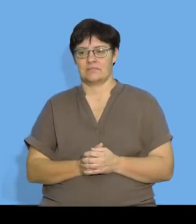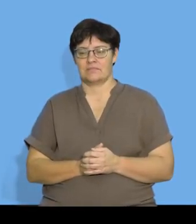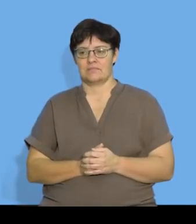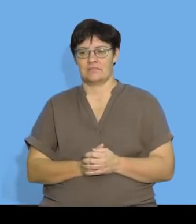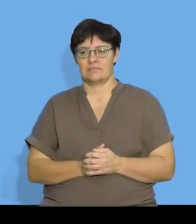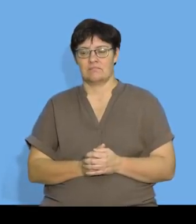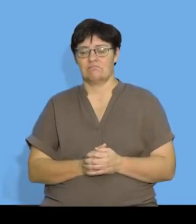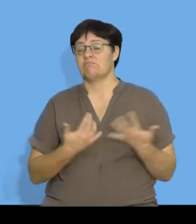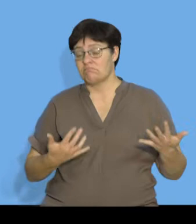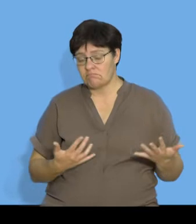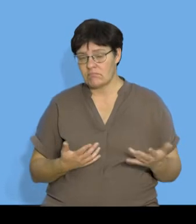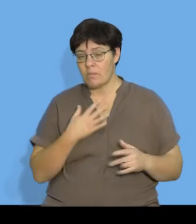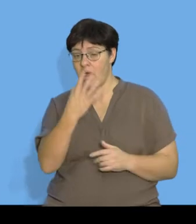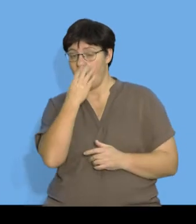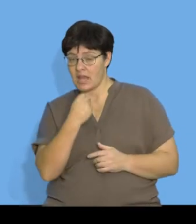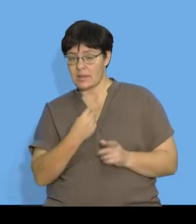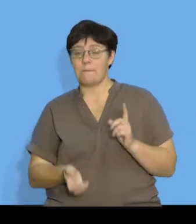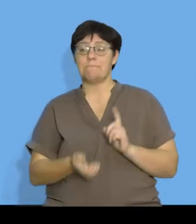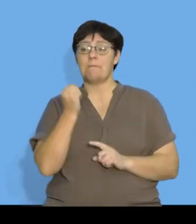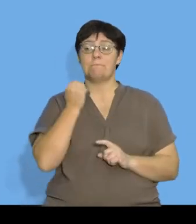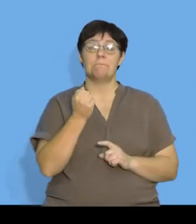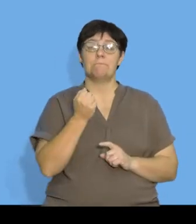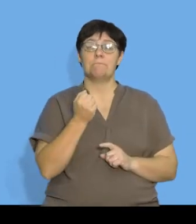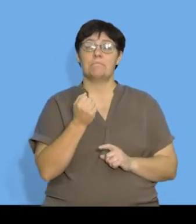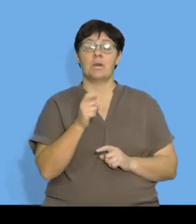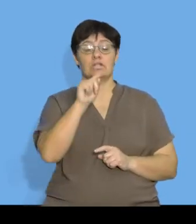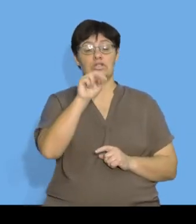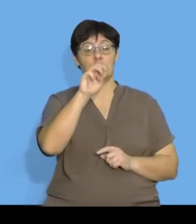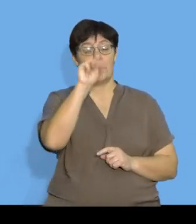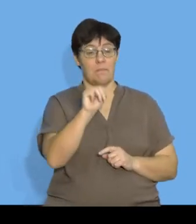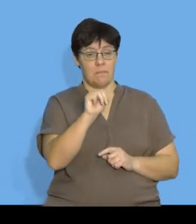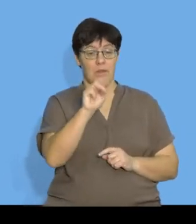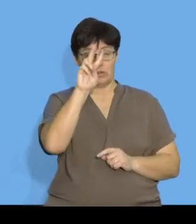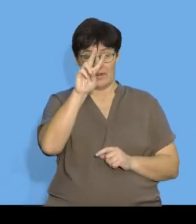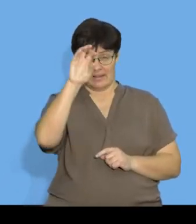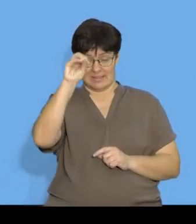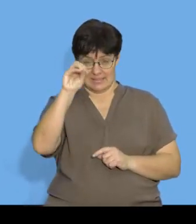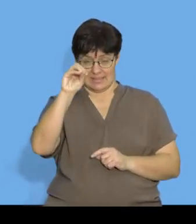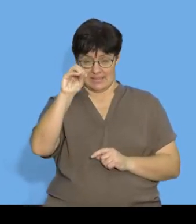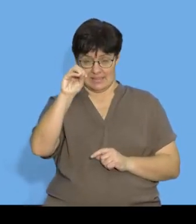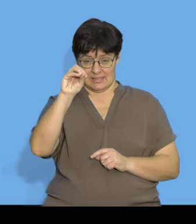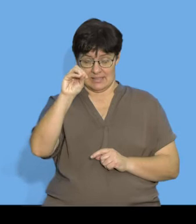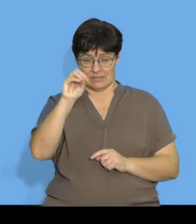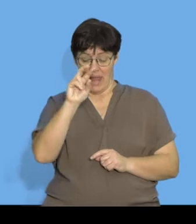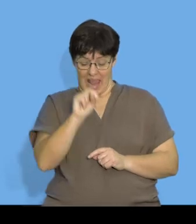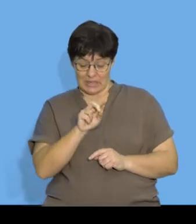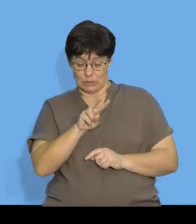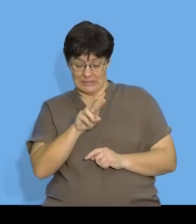So, we have been asked to determine the value of the 20th term.